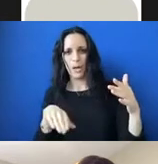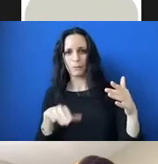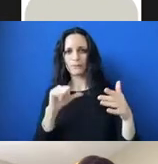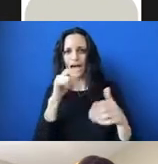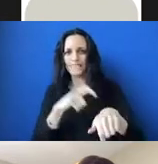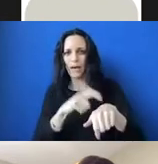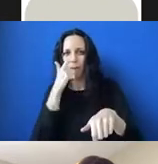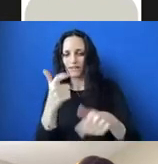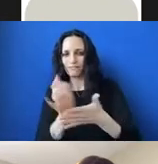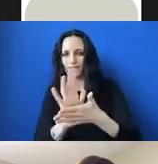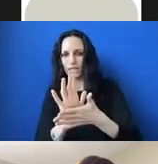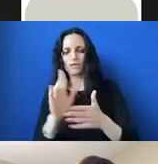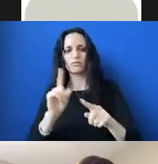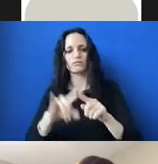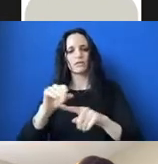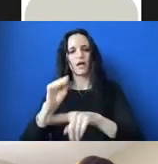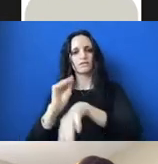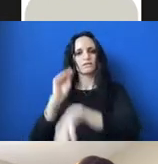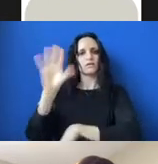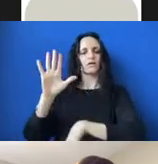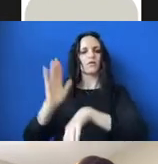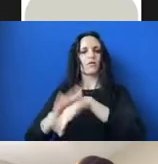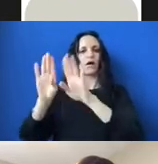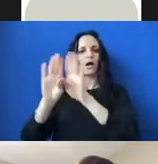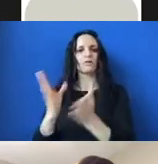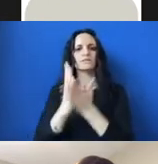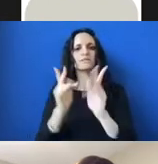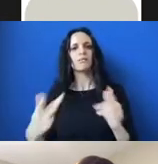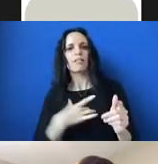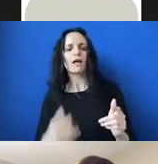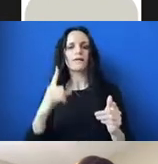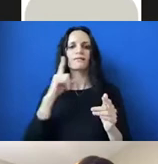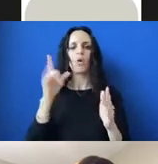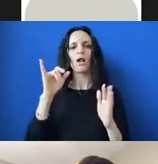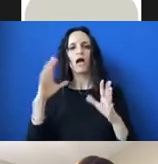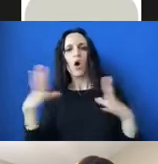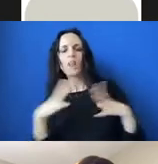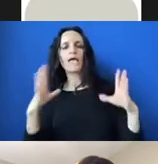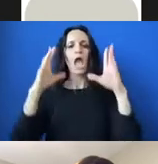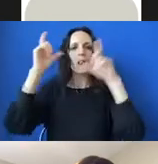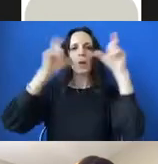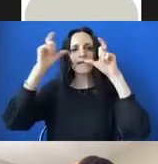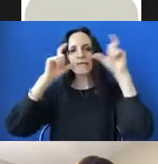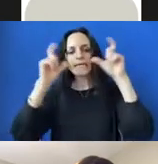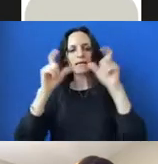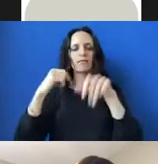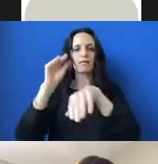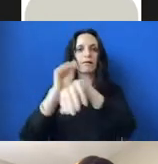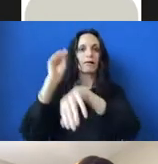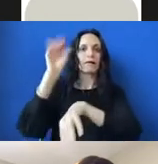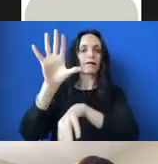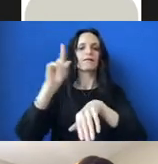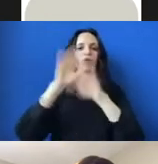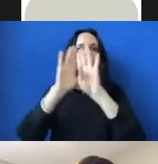project mapping onto a house. Some people like to do this for Halloween as well to transform the house into different things. So there's just a